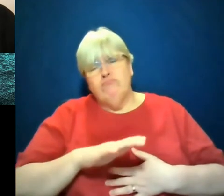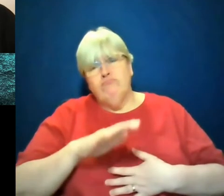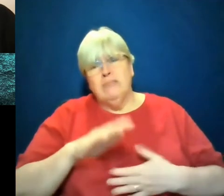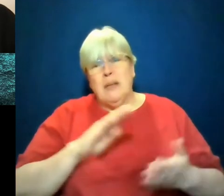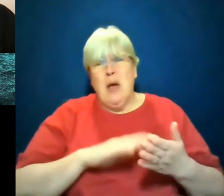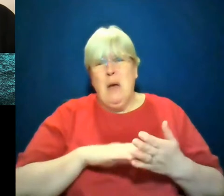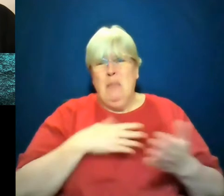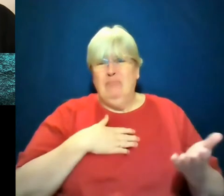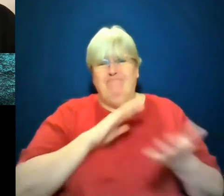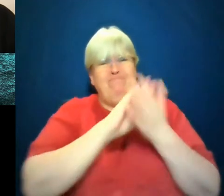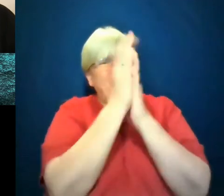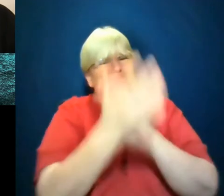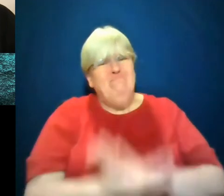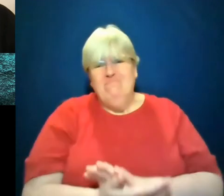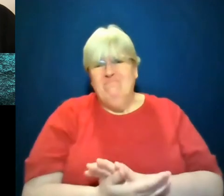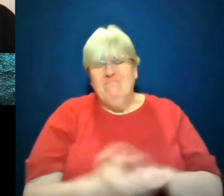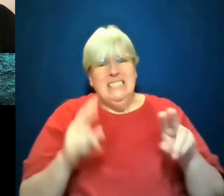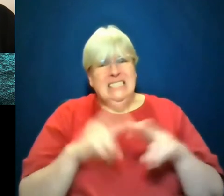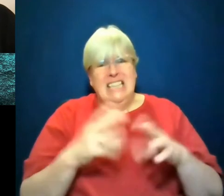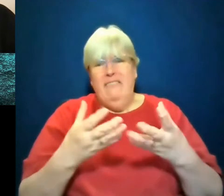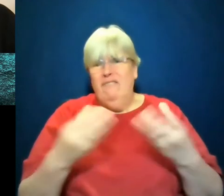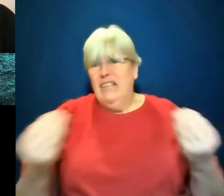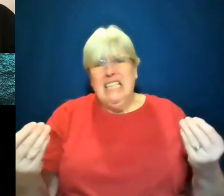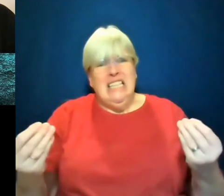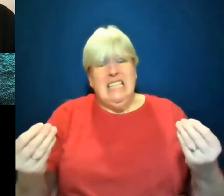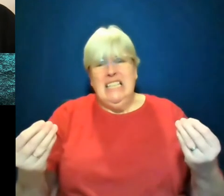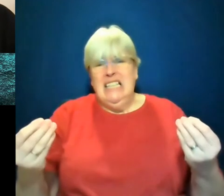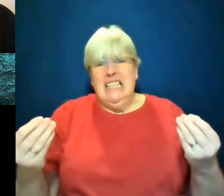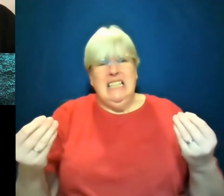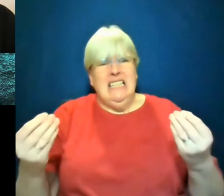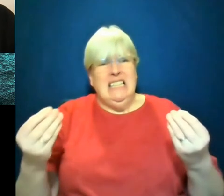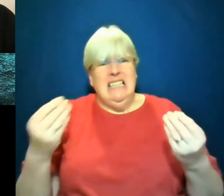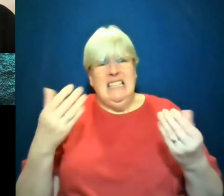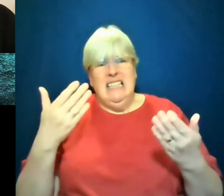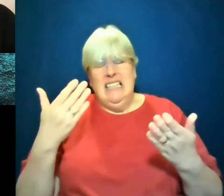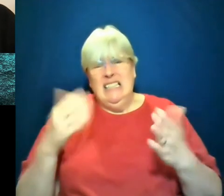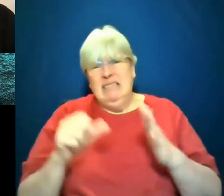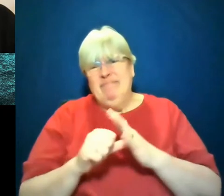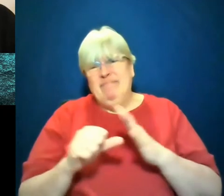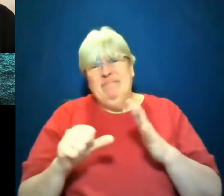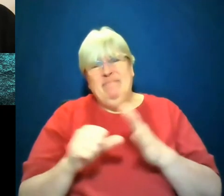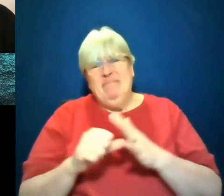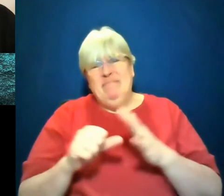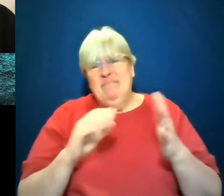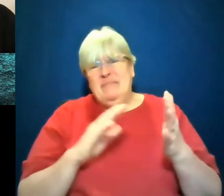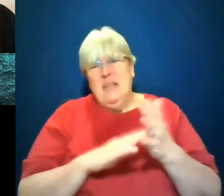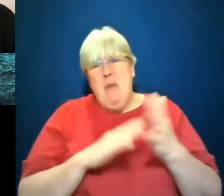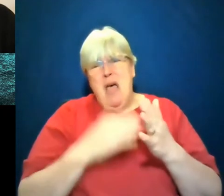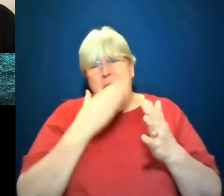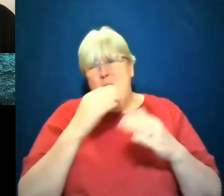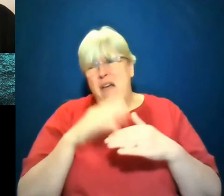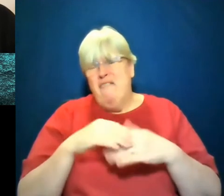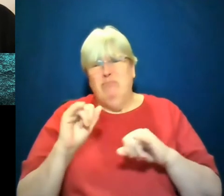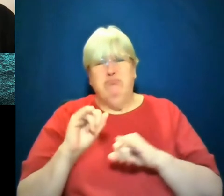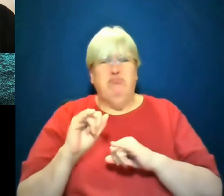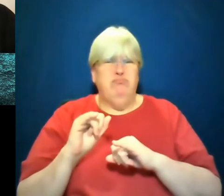dad's not there. We discover why. He's got a kind of really grim sort of mother's boyfriend. His life is not